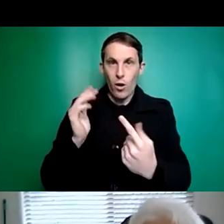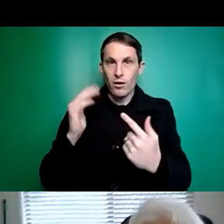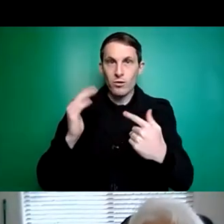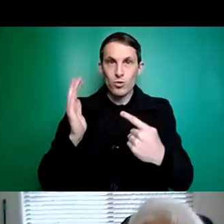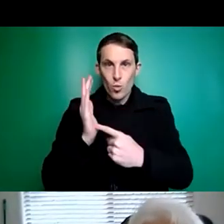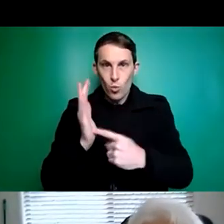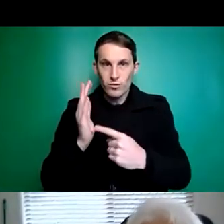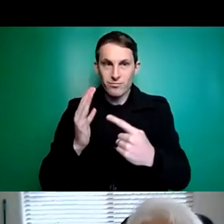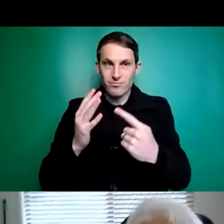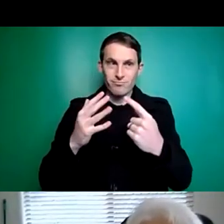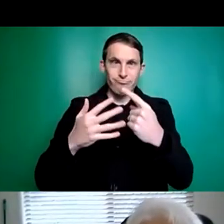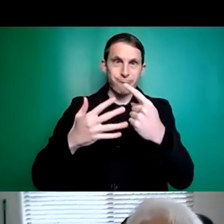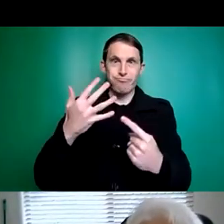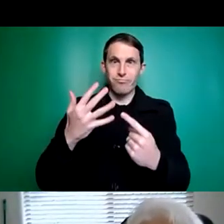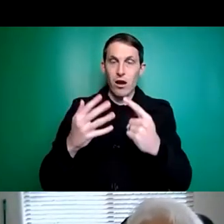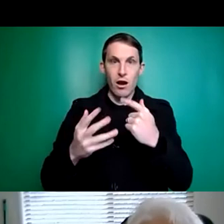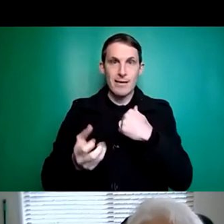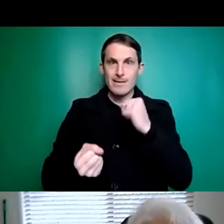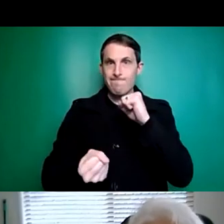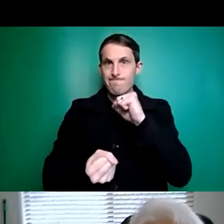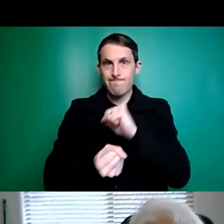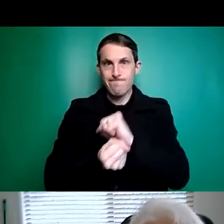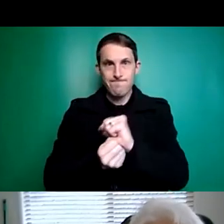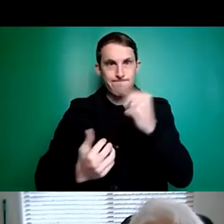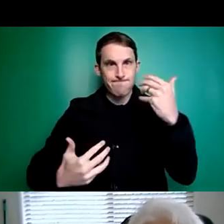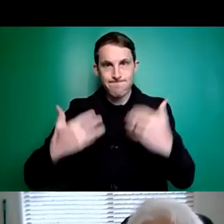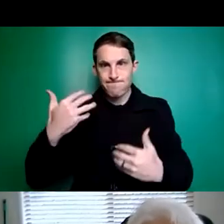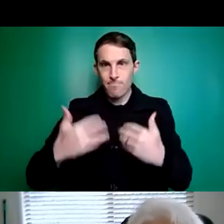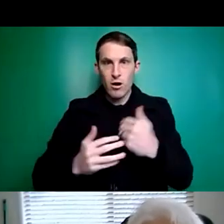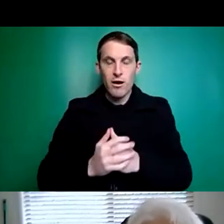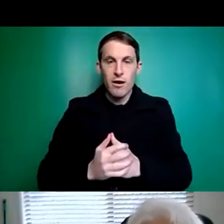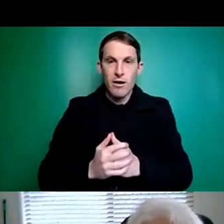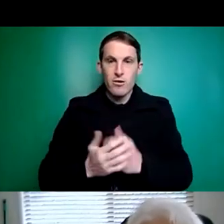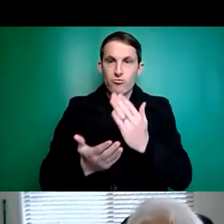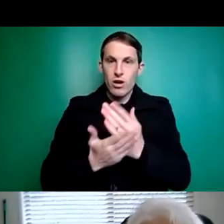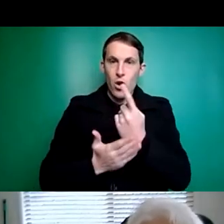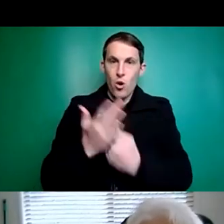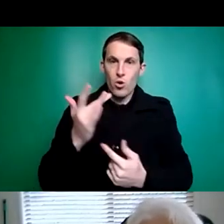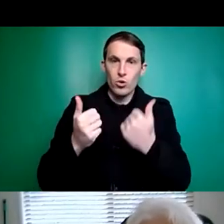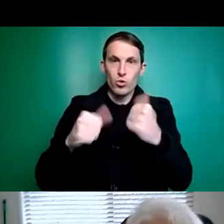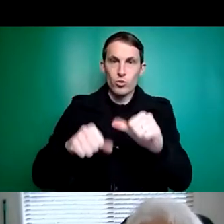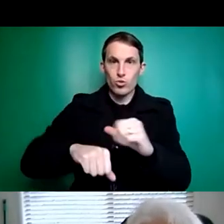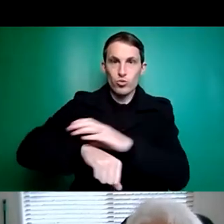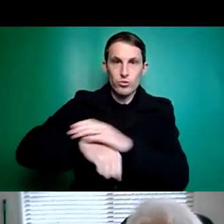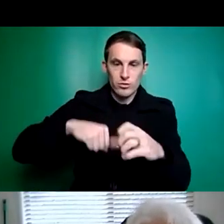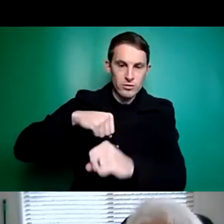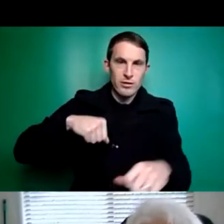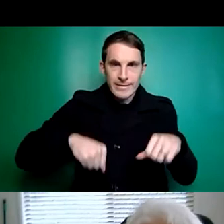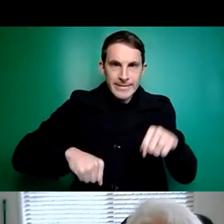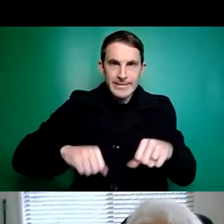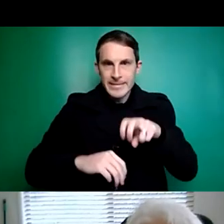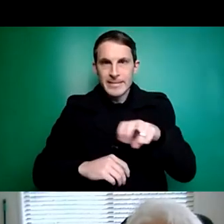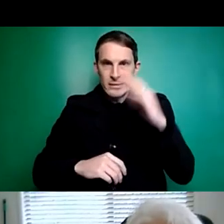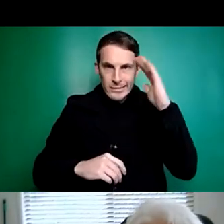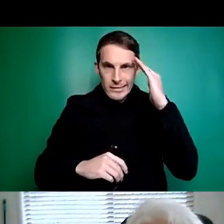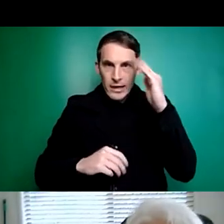things. And at that stage, I was just wearing calipers and using braces. I now live in a fully